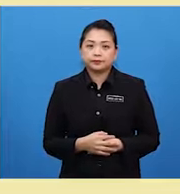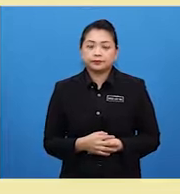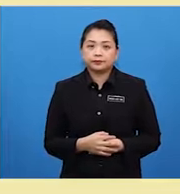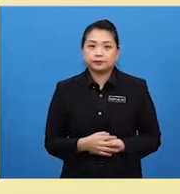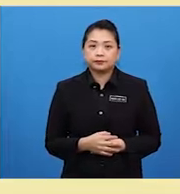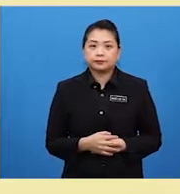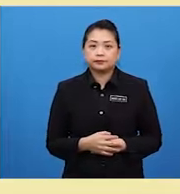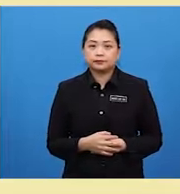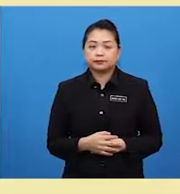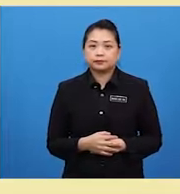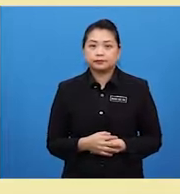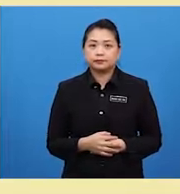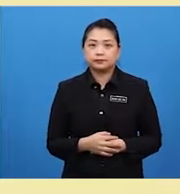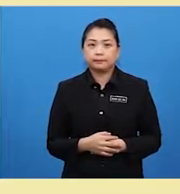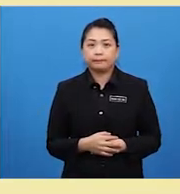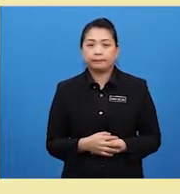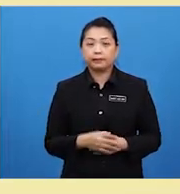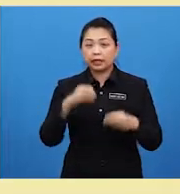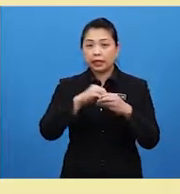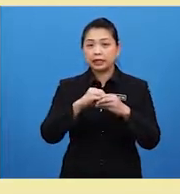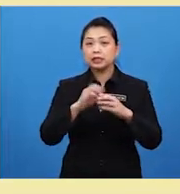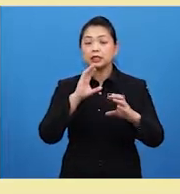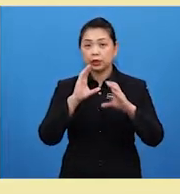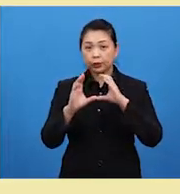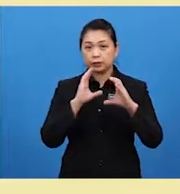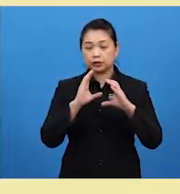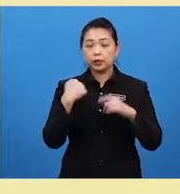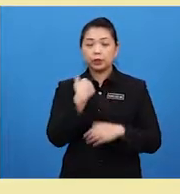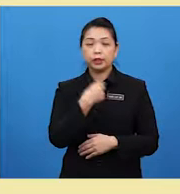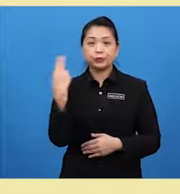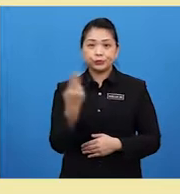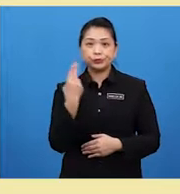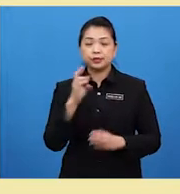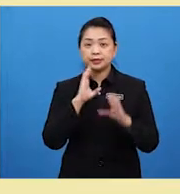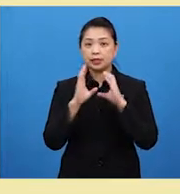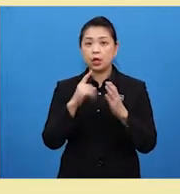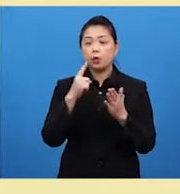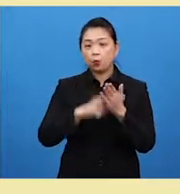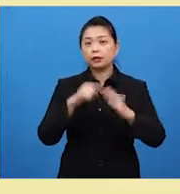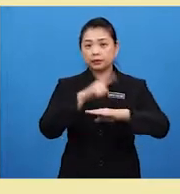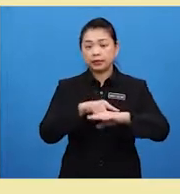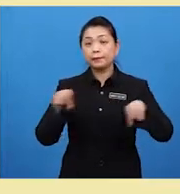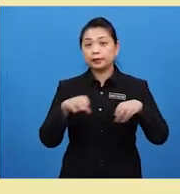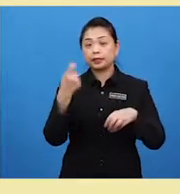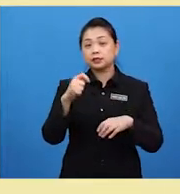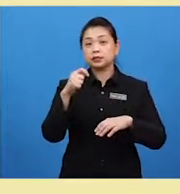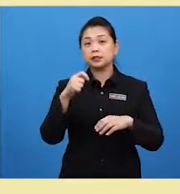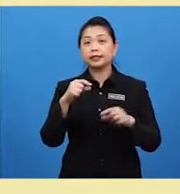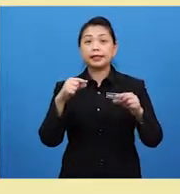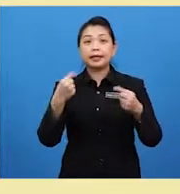goal. In a conversation, we usually say, what time does the game kick-off?